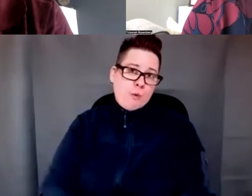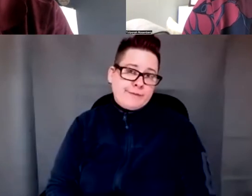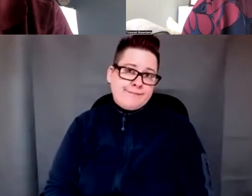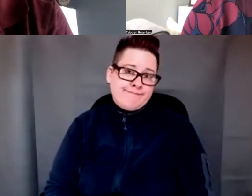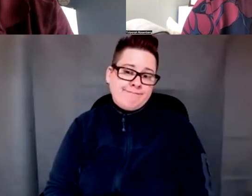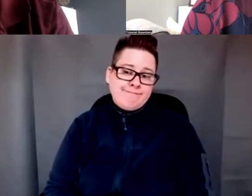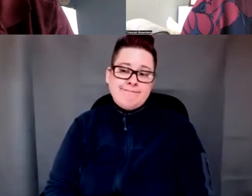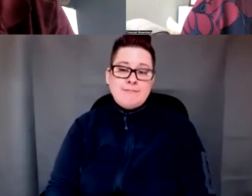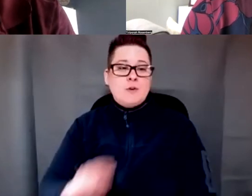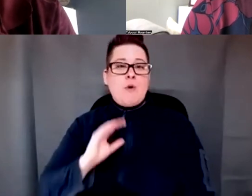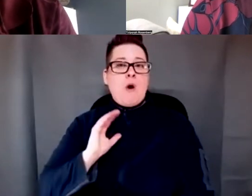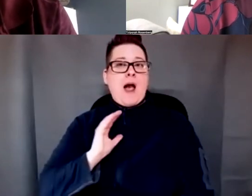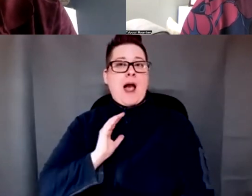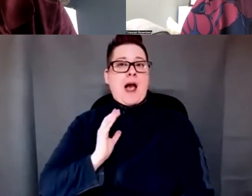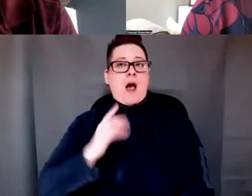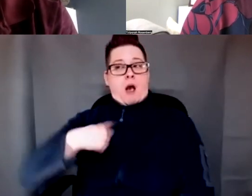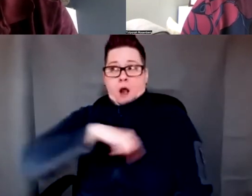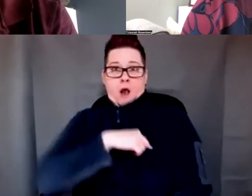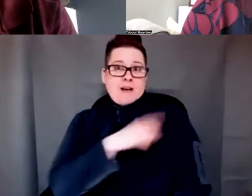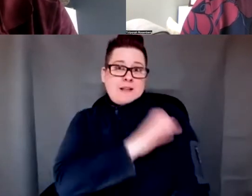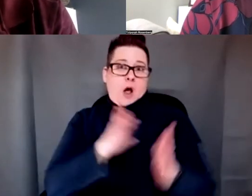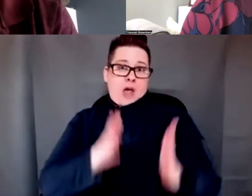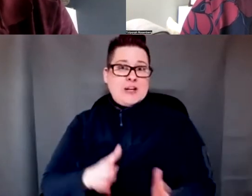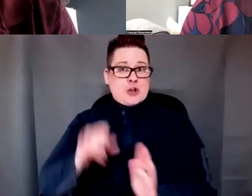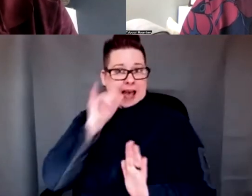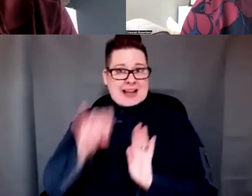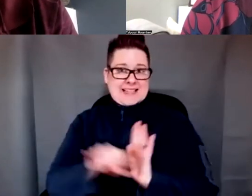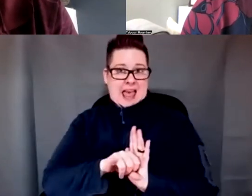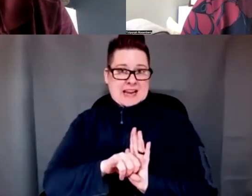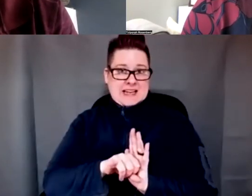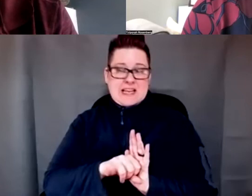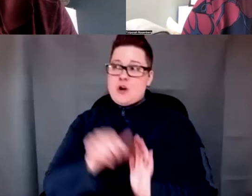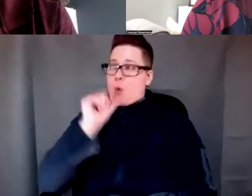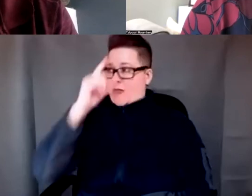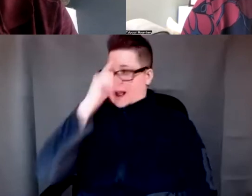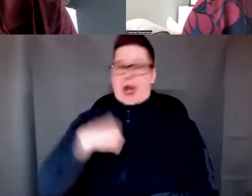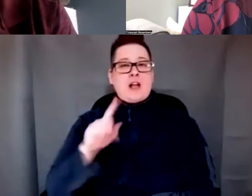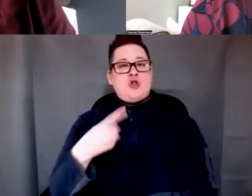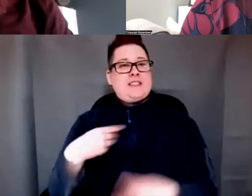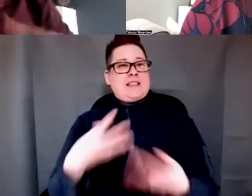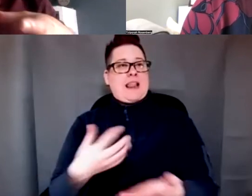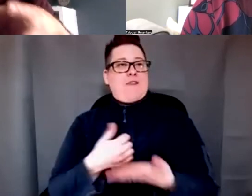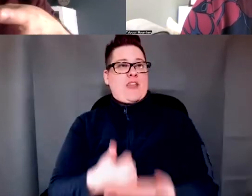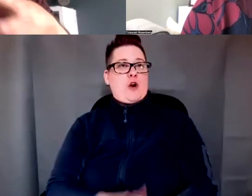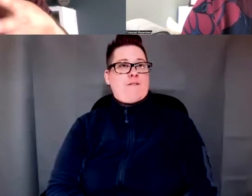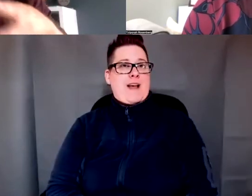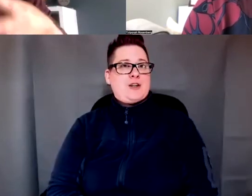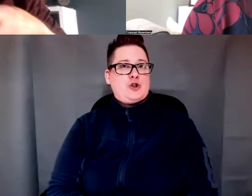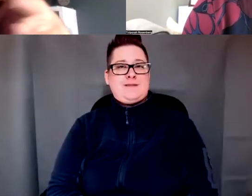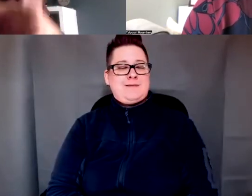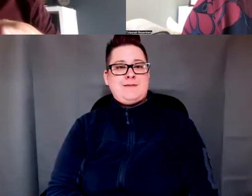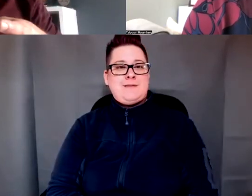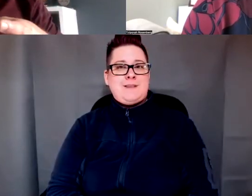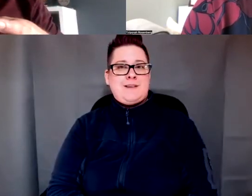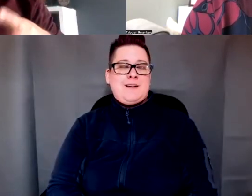identities as clinicians needs to be expanded from delivering an intervention in a way it can be in the